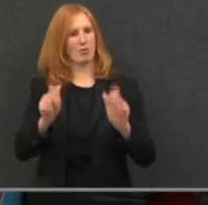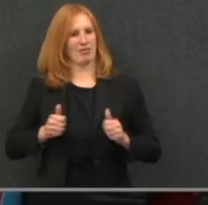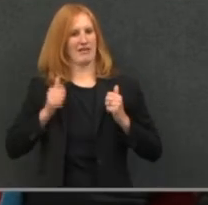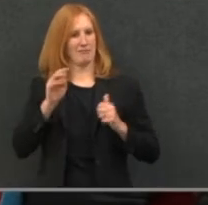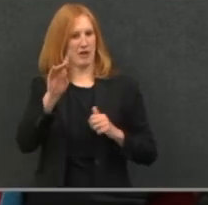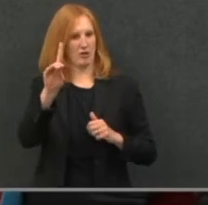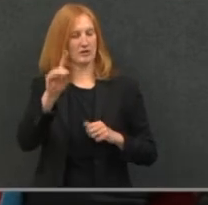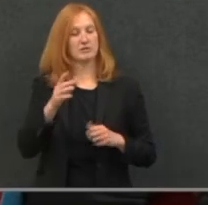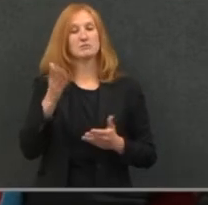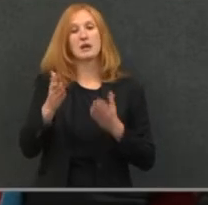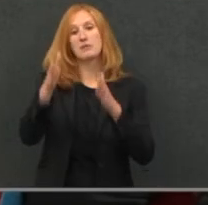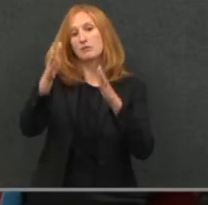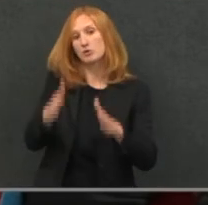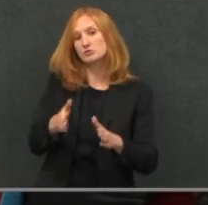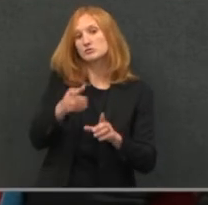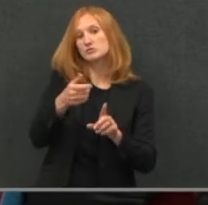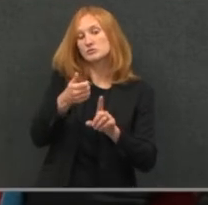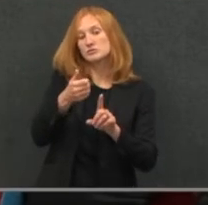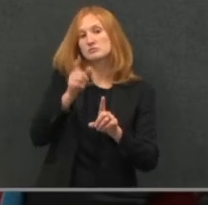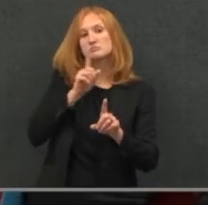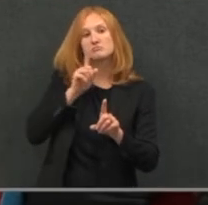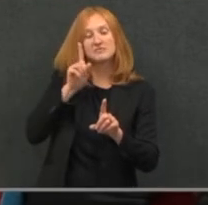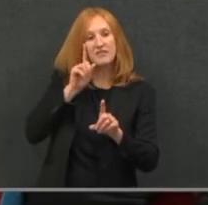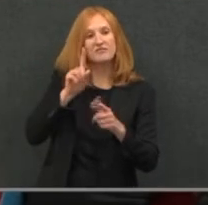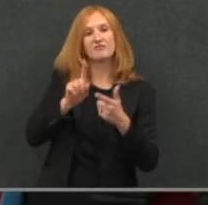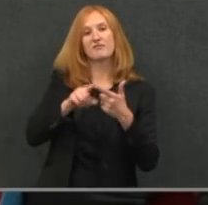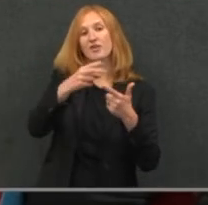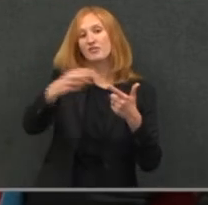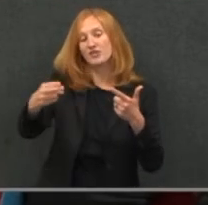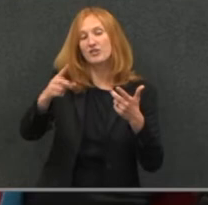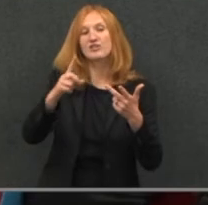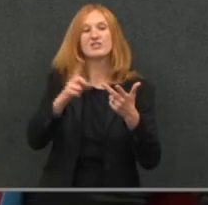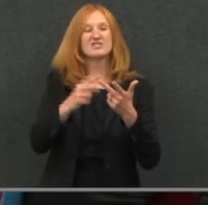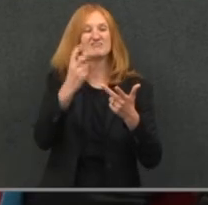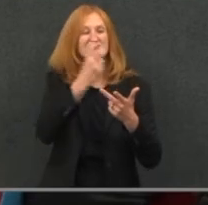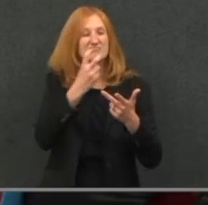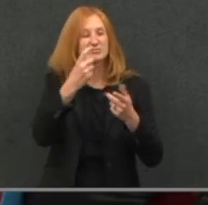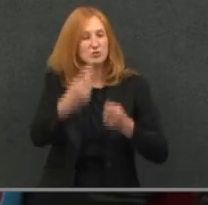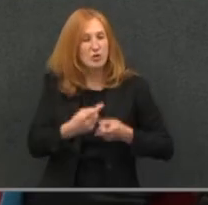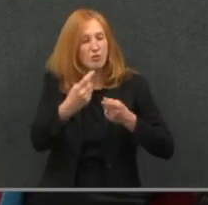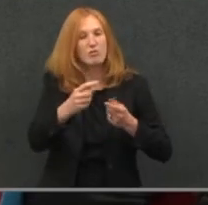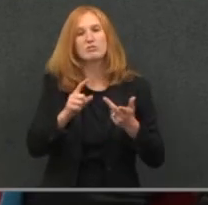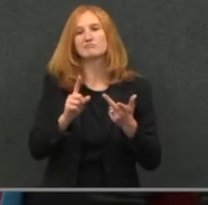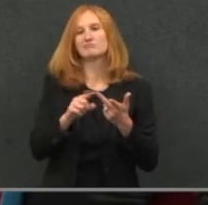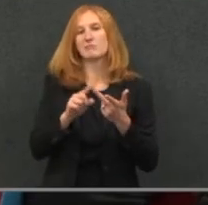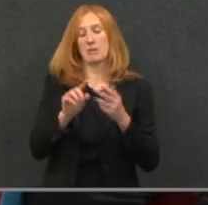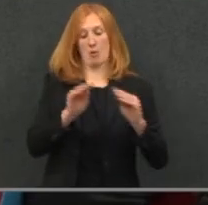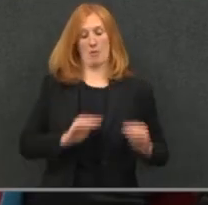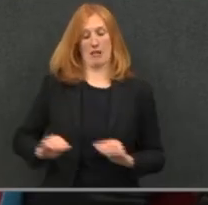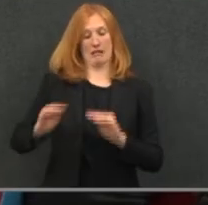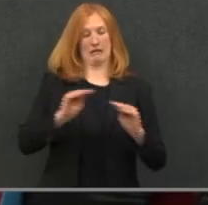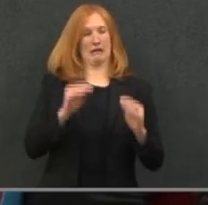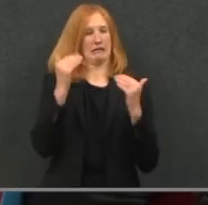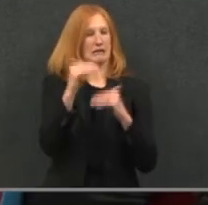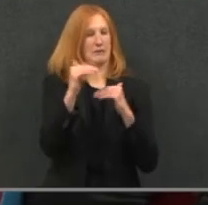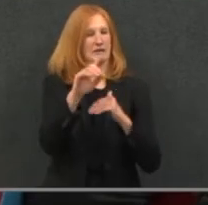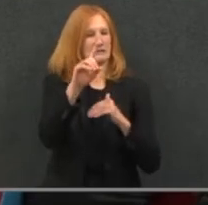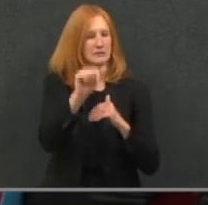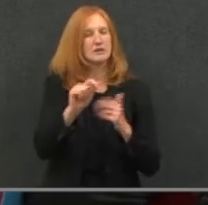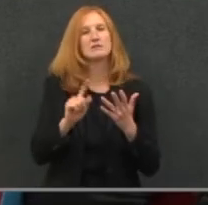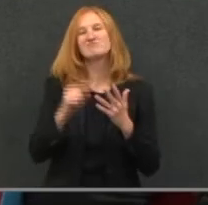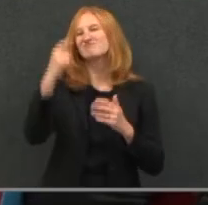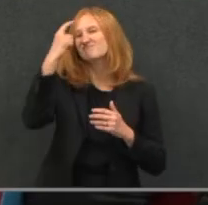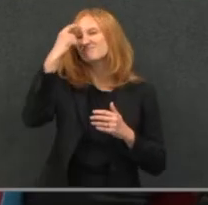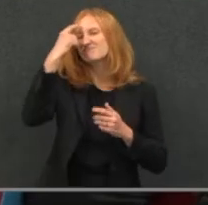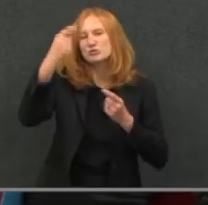someone who is deaf, hard of hearing, has difficulty speaking, has limited mobility, cognitive